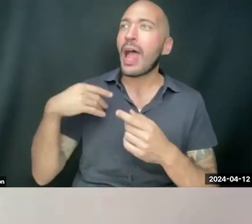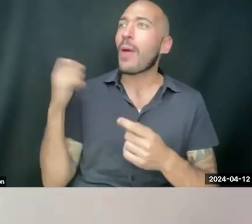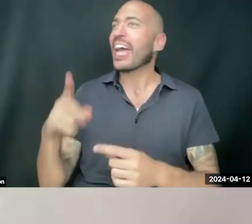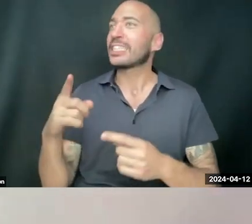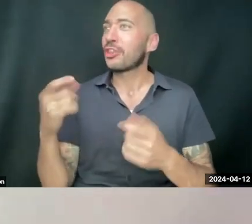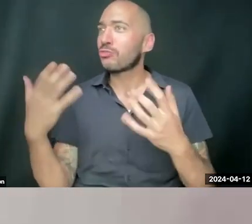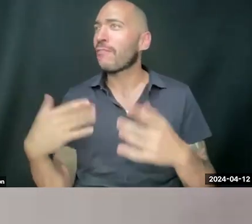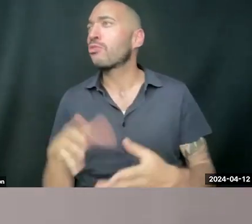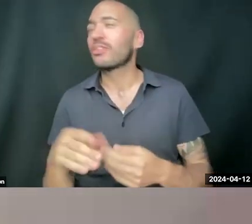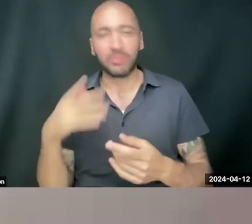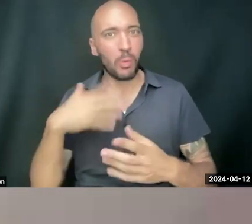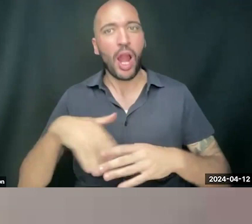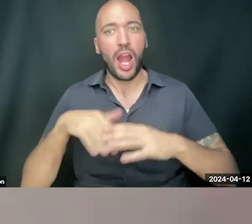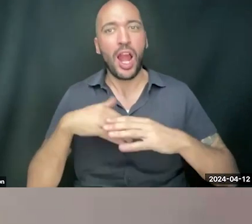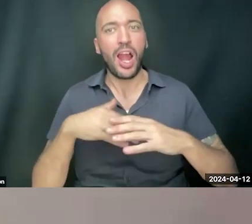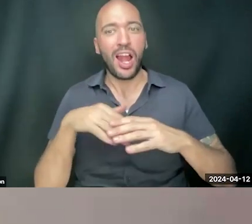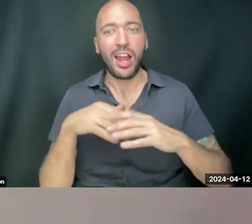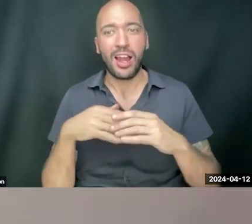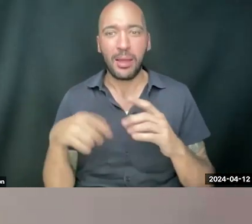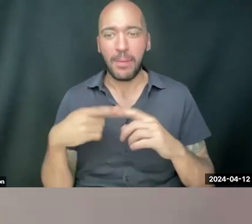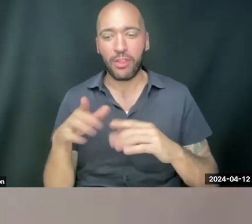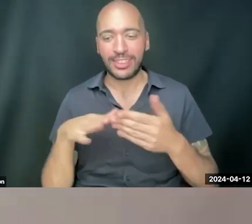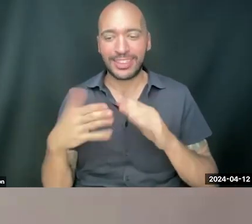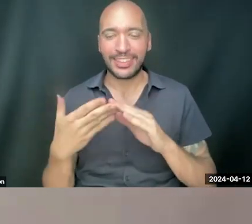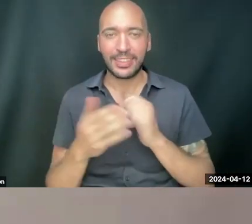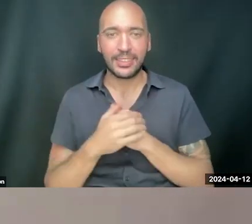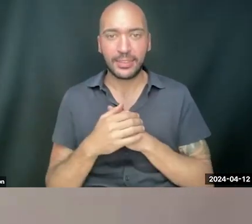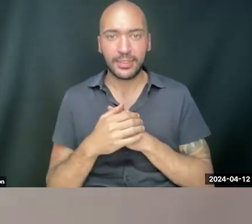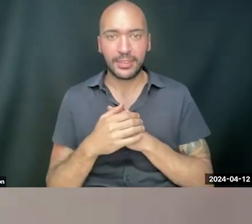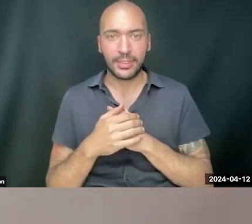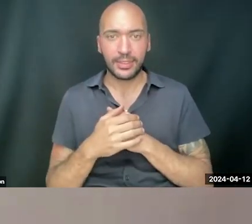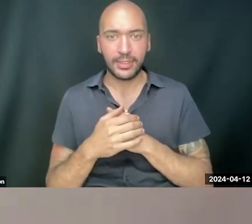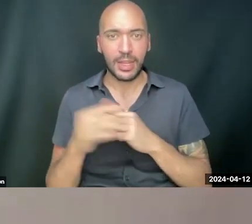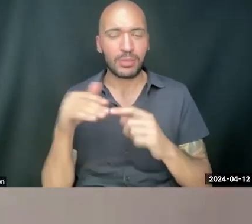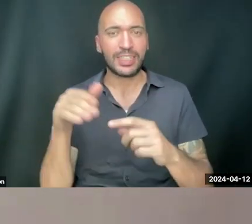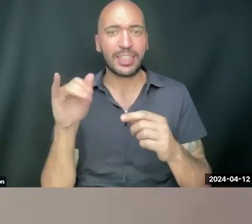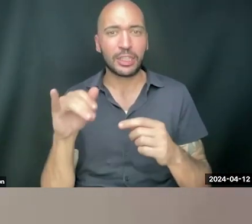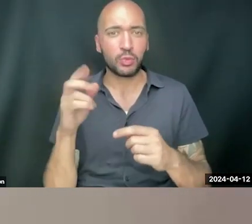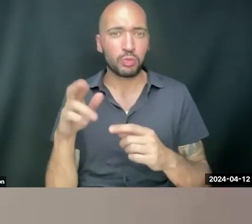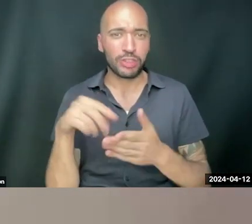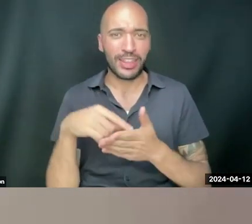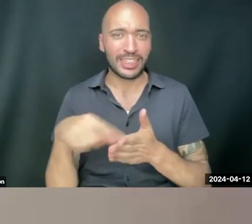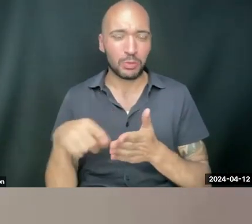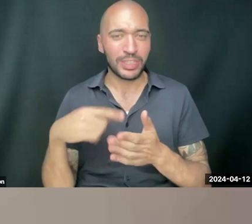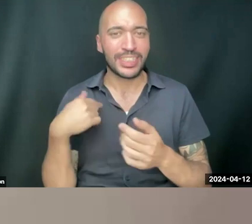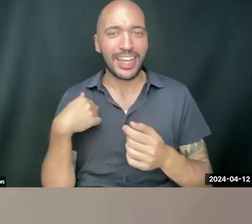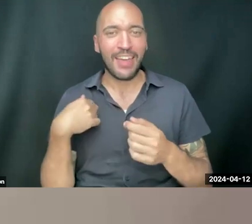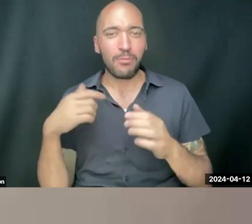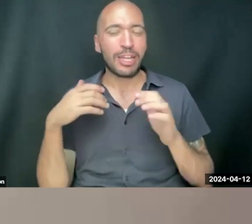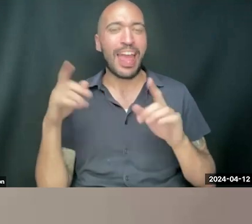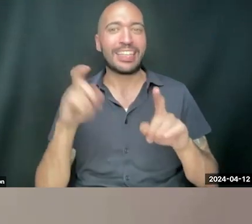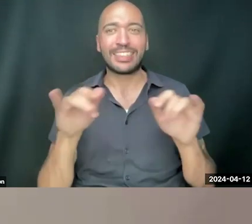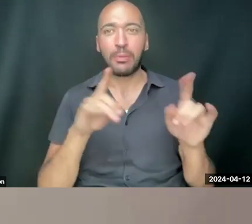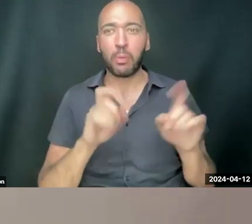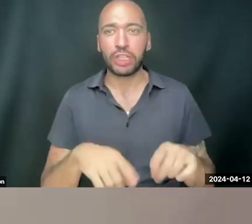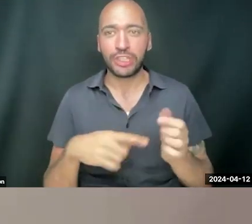for a while. And I, I was in this Uber this week and I said, I asked the same question.